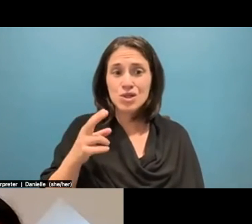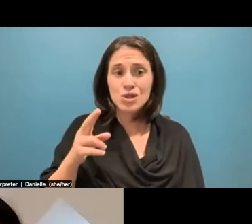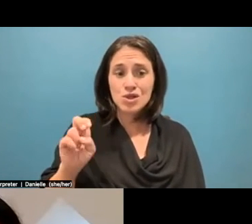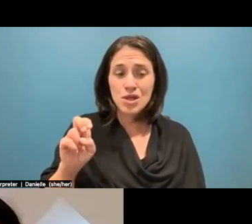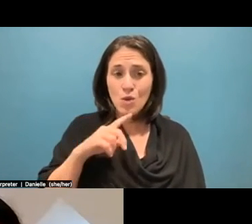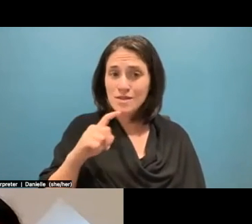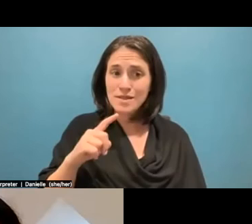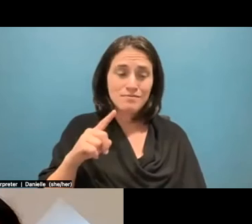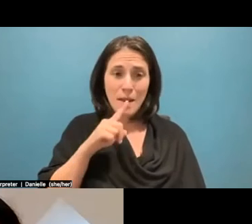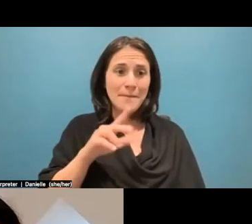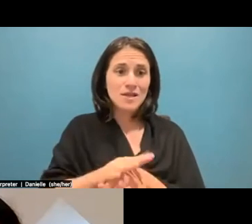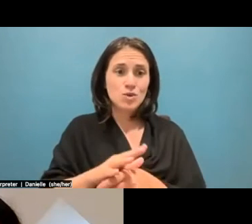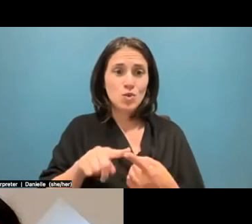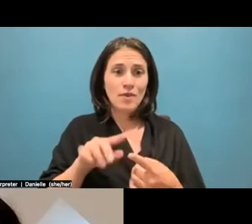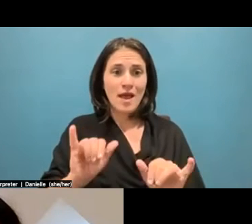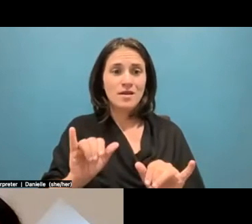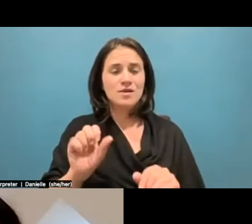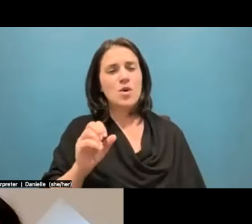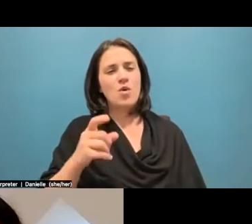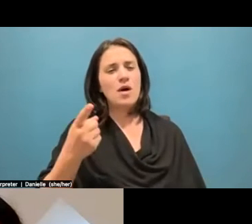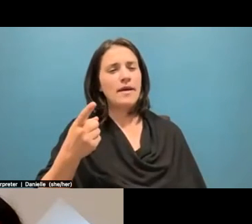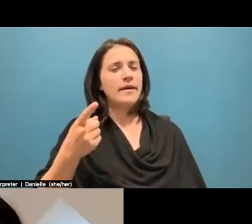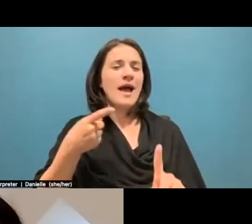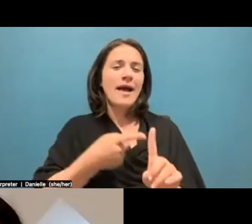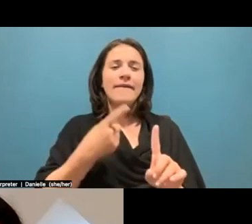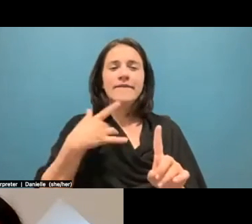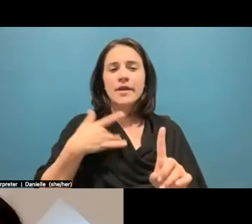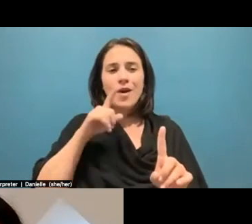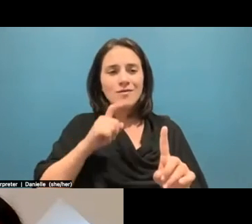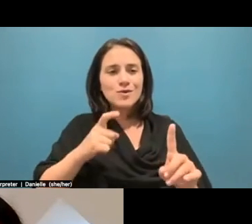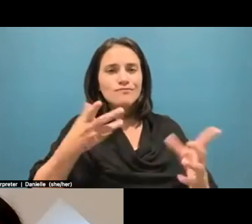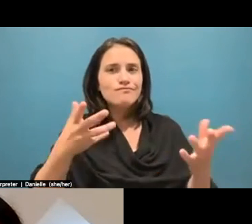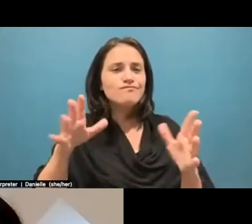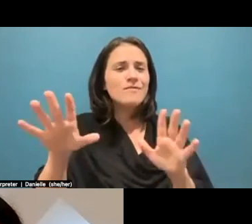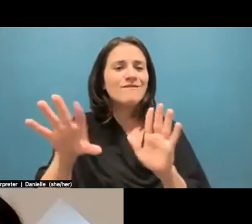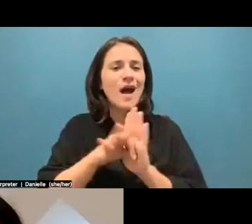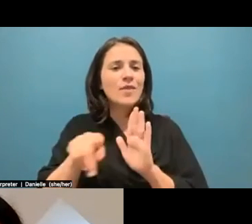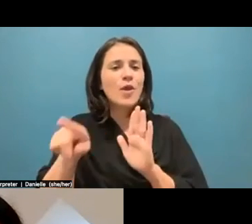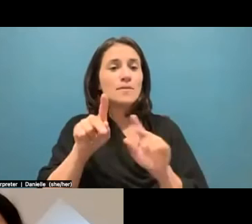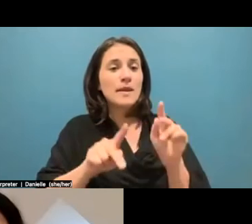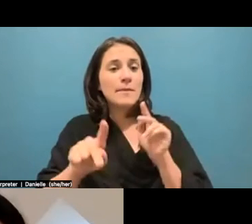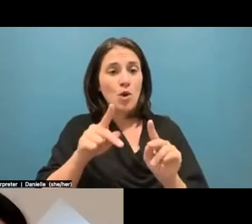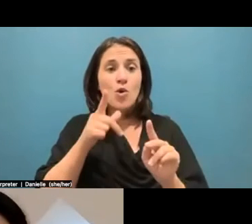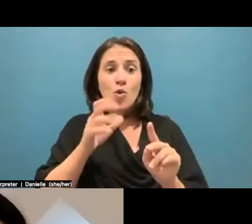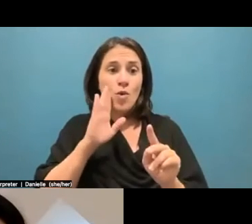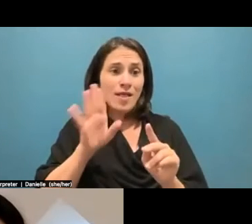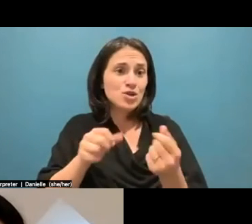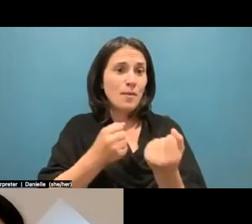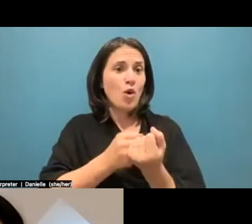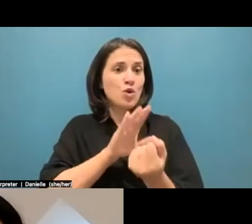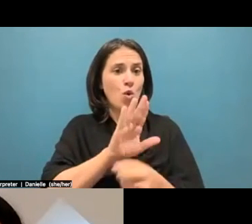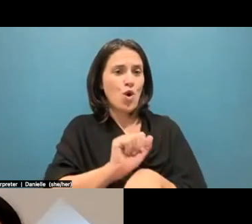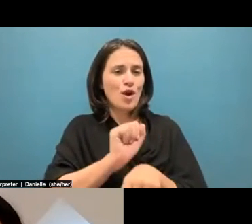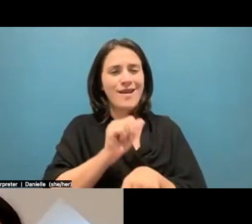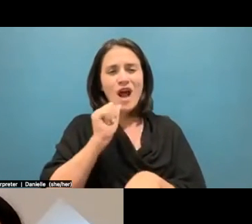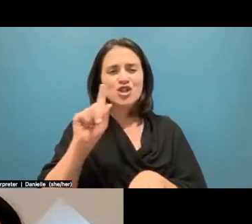So I think it's a matter of like figuring out like, who are the people that you can work with that, you know, are not going to compromise your work or just edit your work